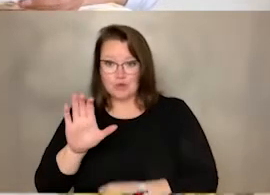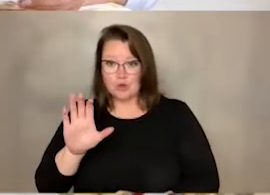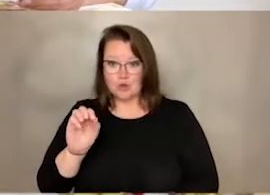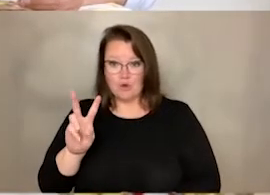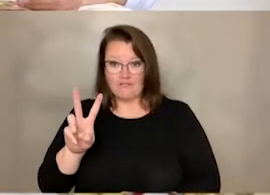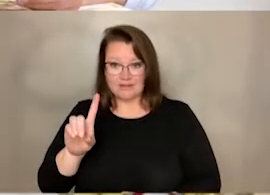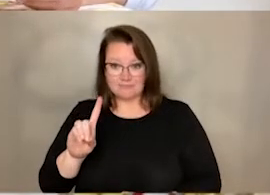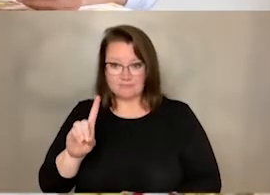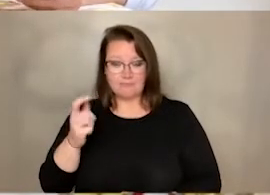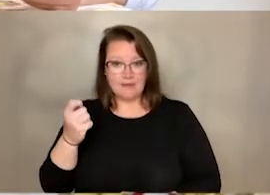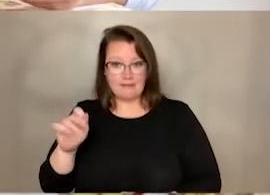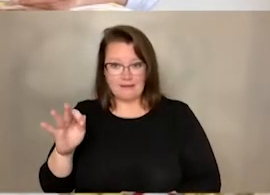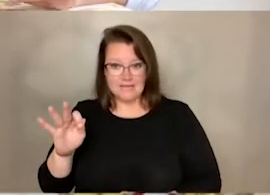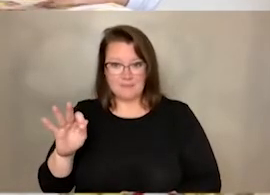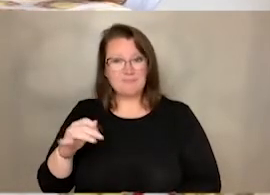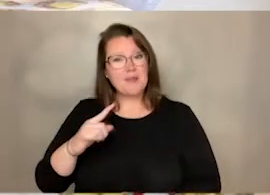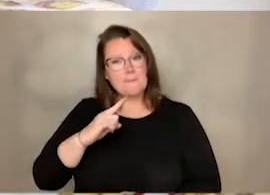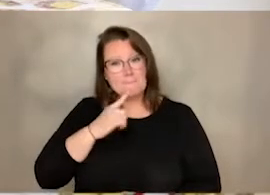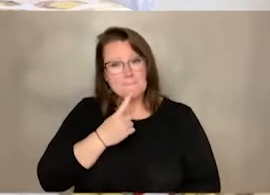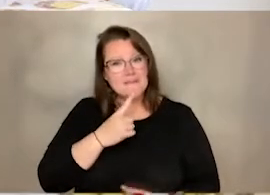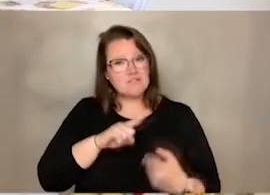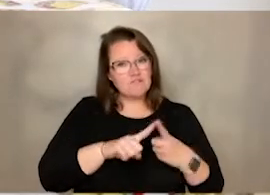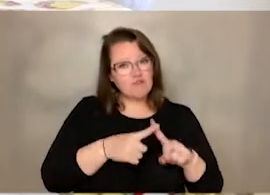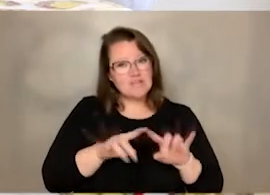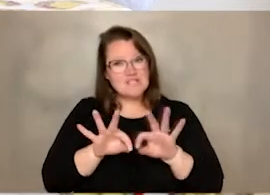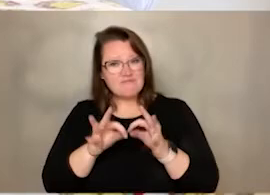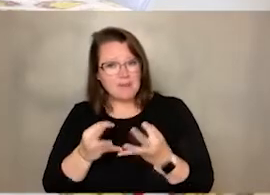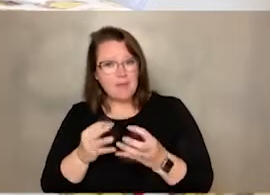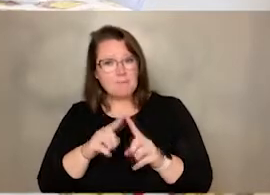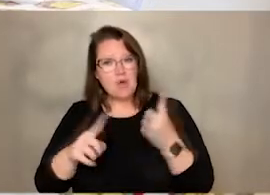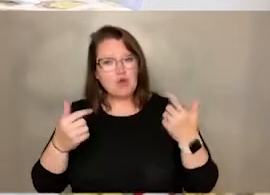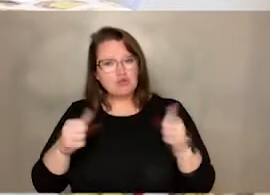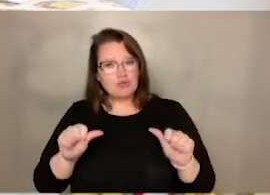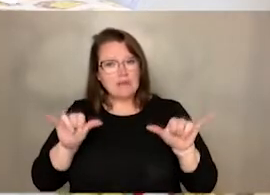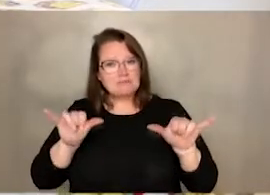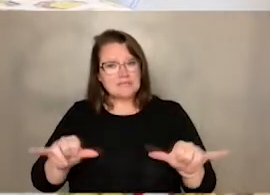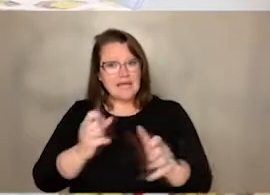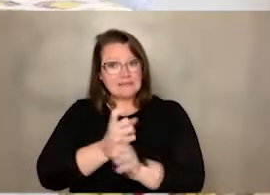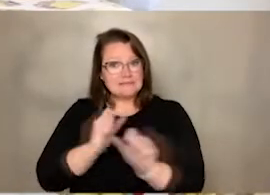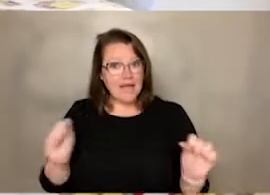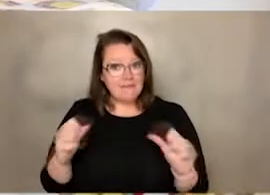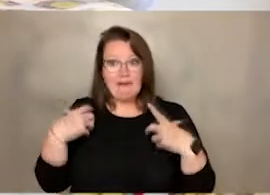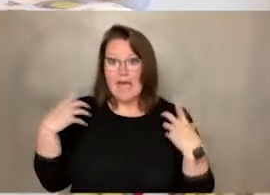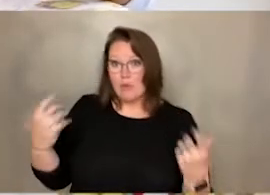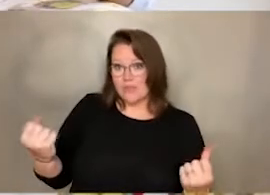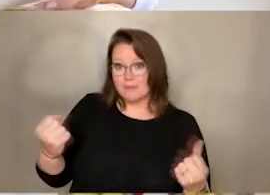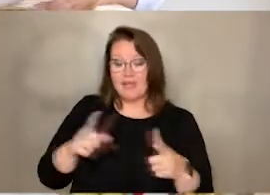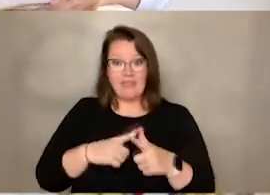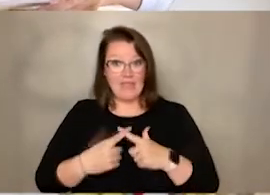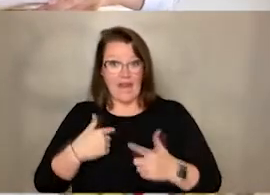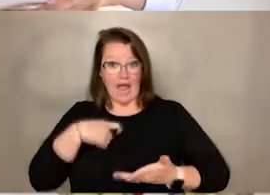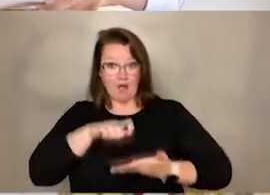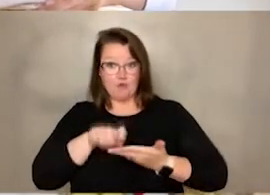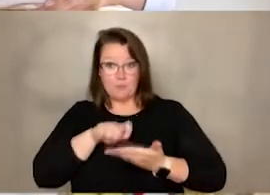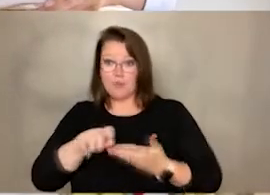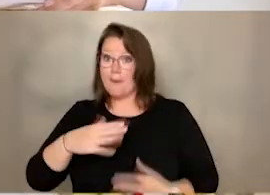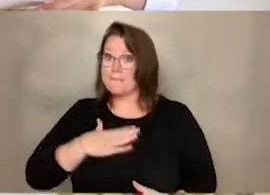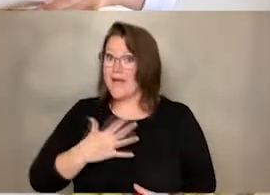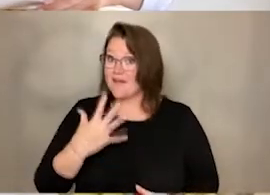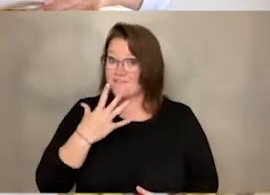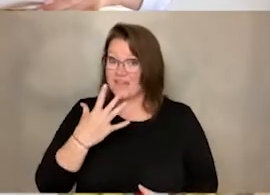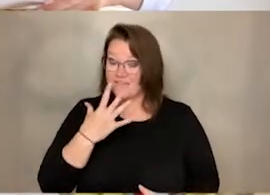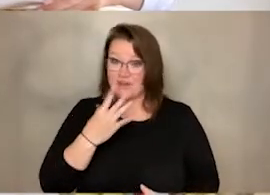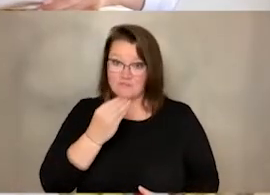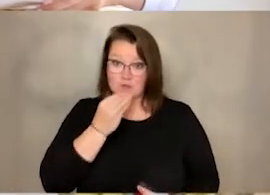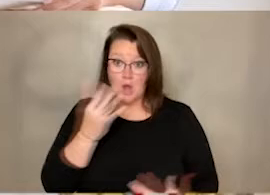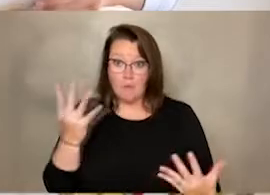family, but we're trying to stay safe and healthy. And then at the bottom, I wrote some of my favorite things. So my favorite food is obviously tacos.